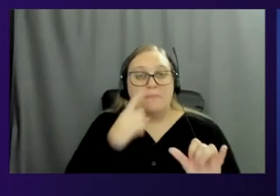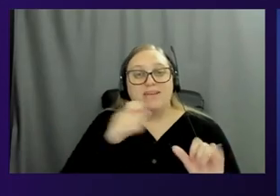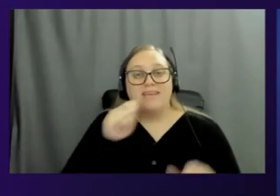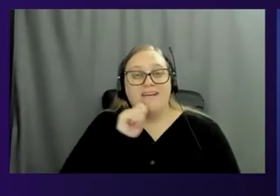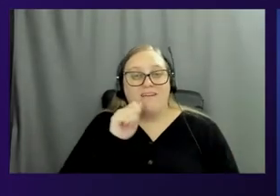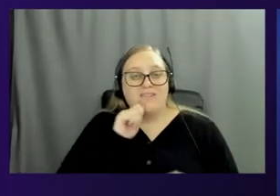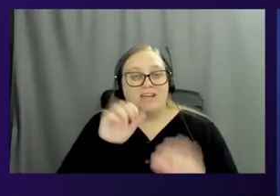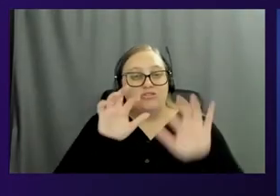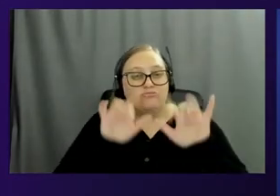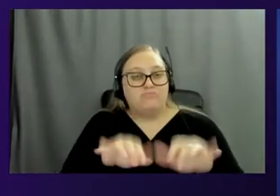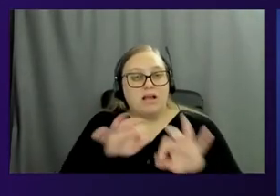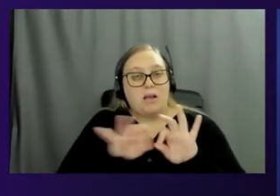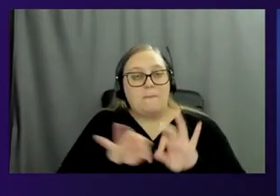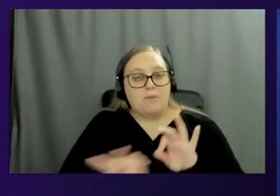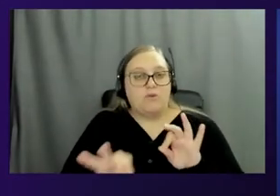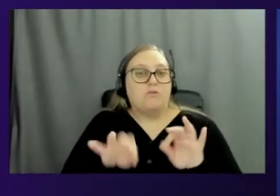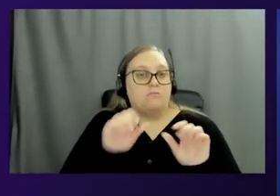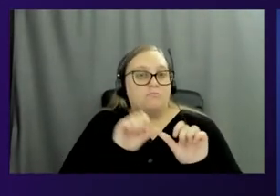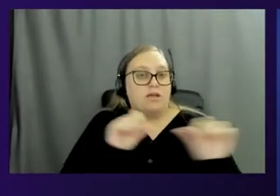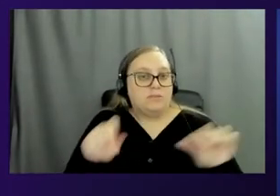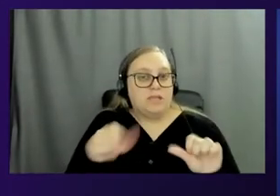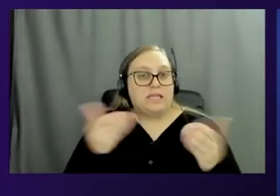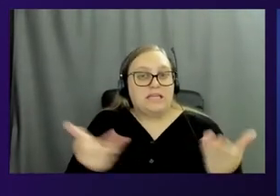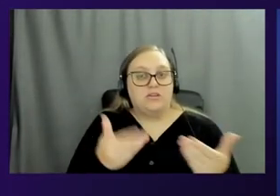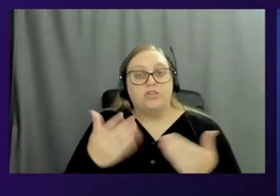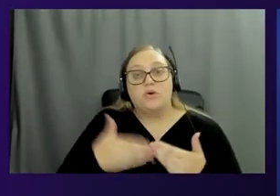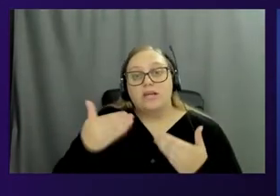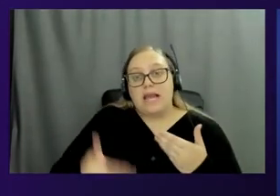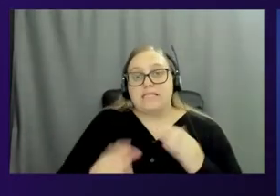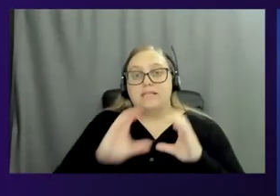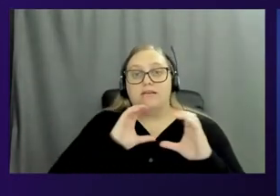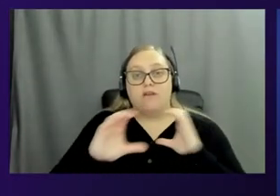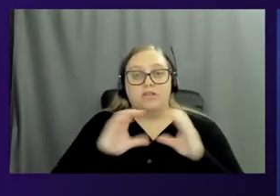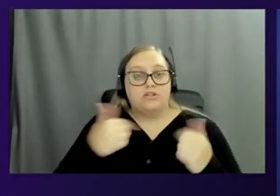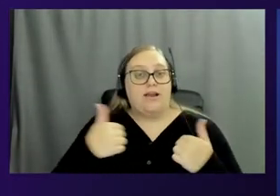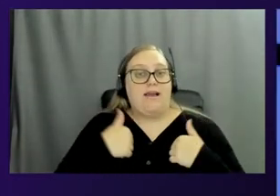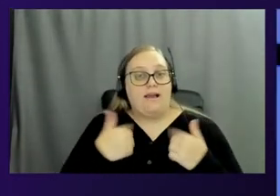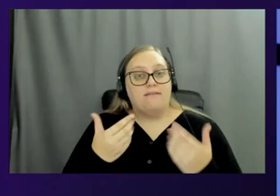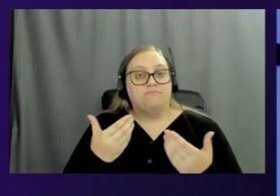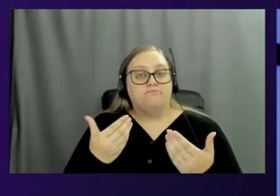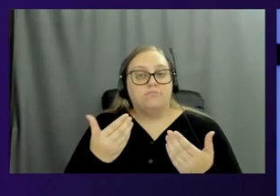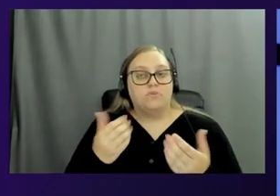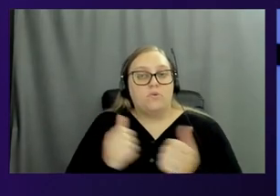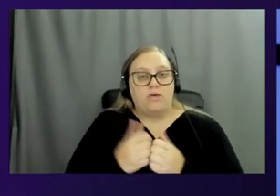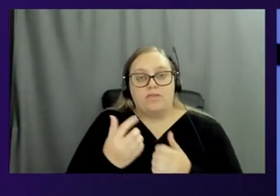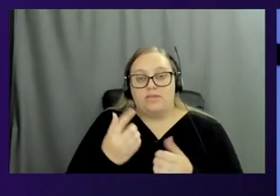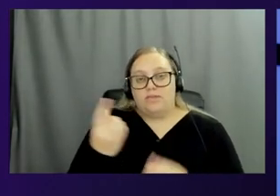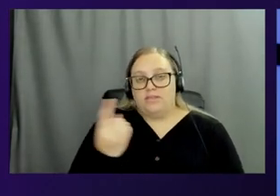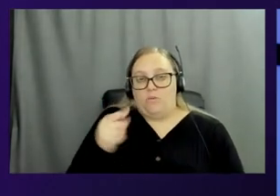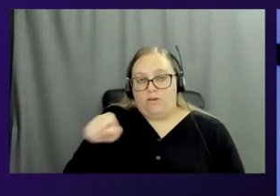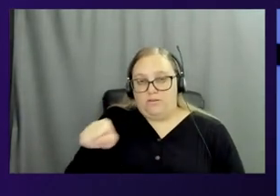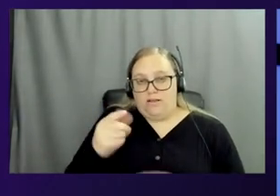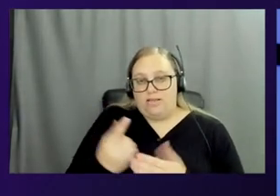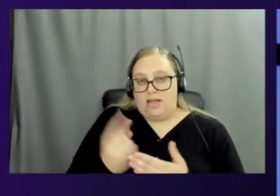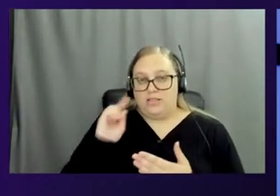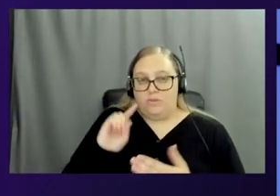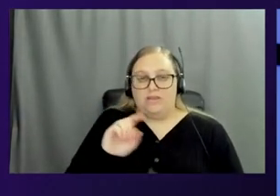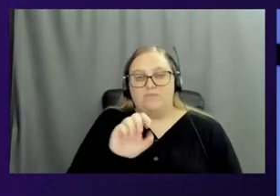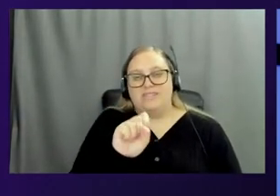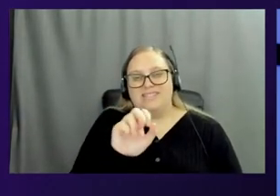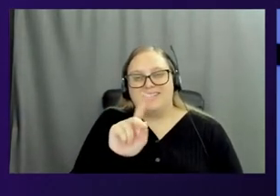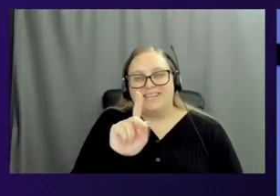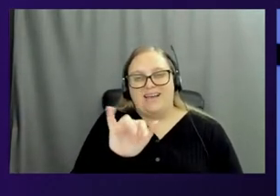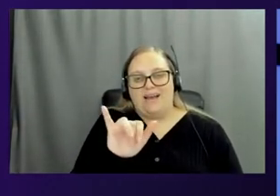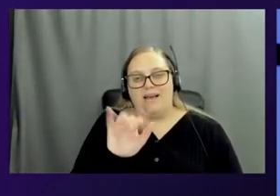here. So coming up next is a conversation that I had had last week at Reinforce with Skyflow, and let's